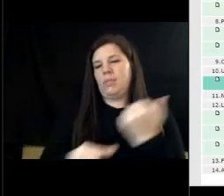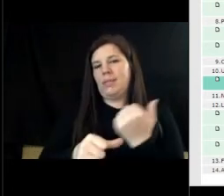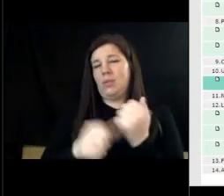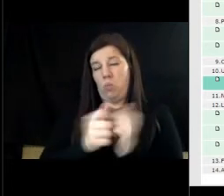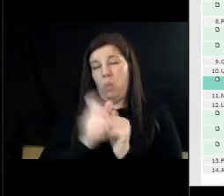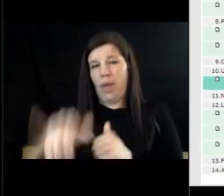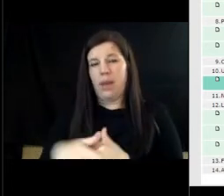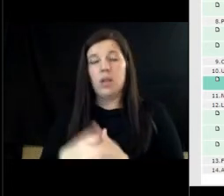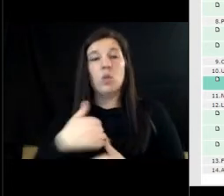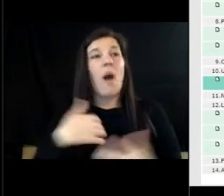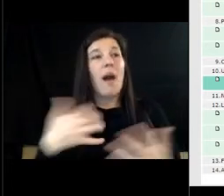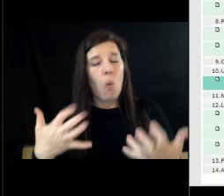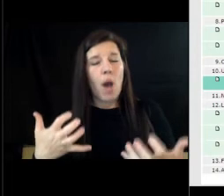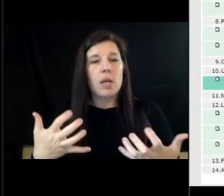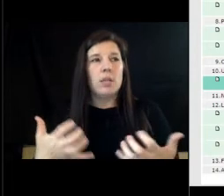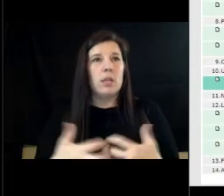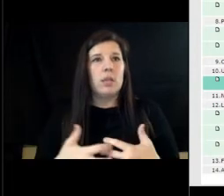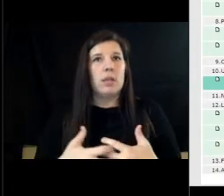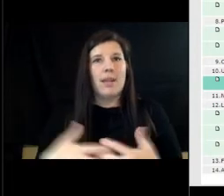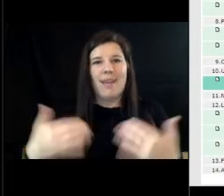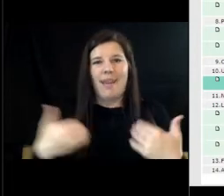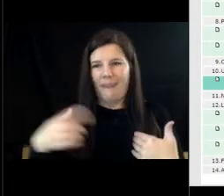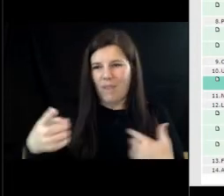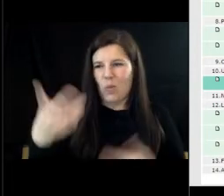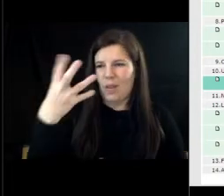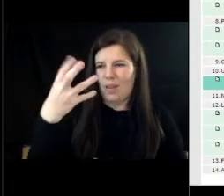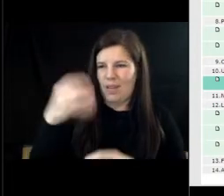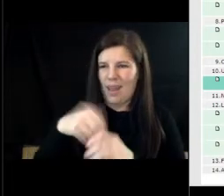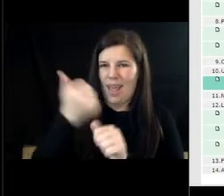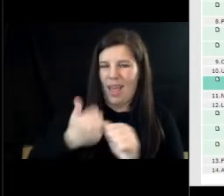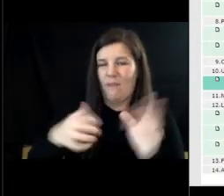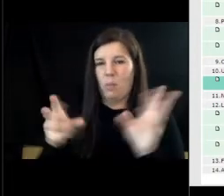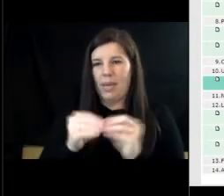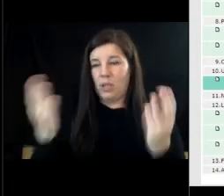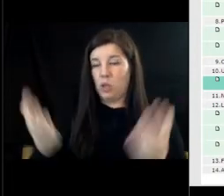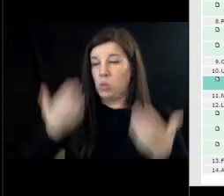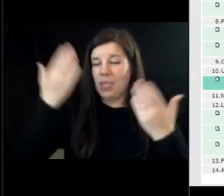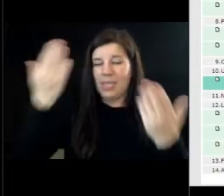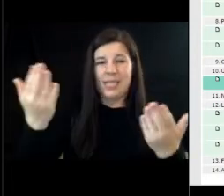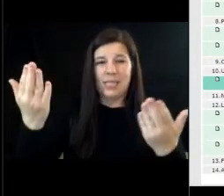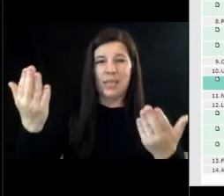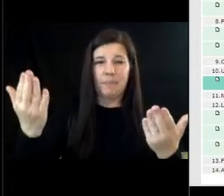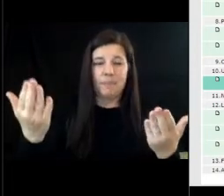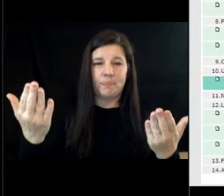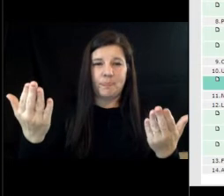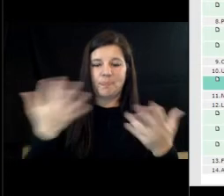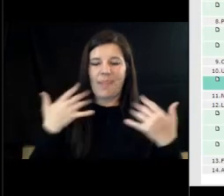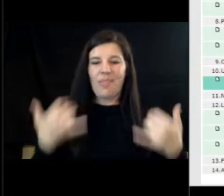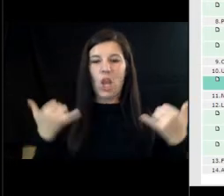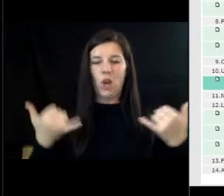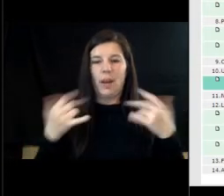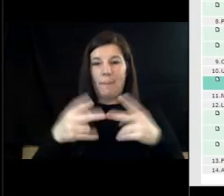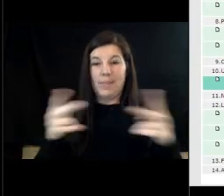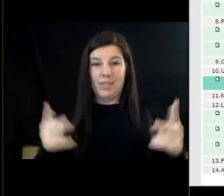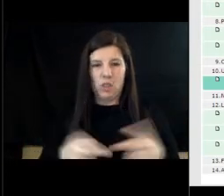would like to um have you at every meeting to present to us what um what the current position is